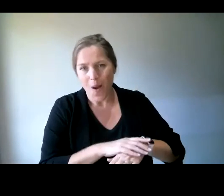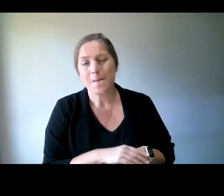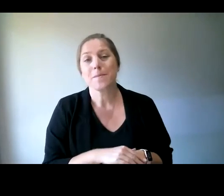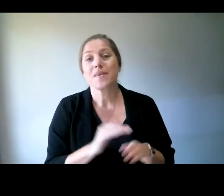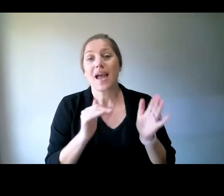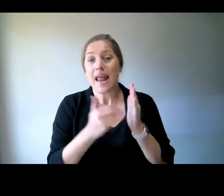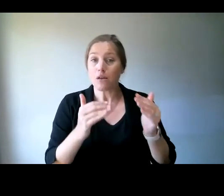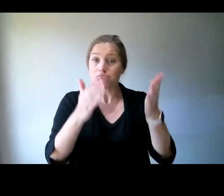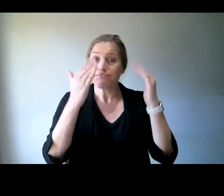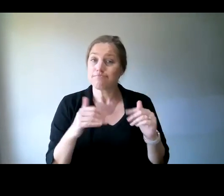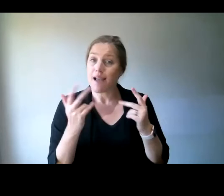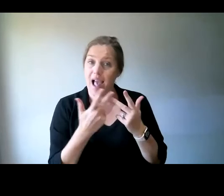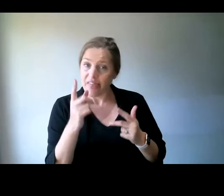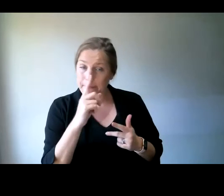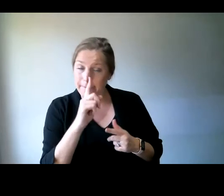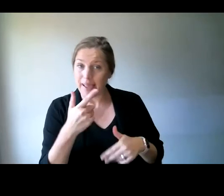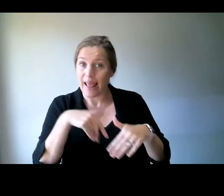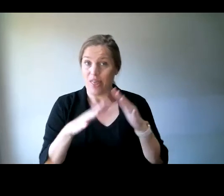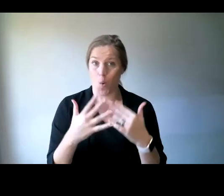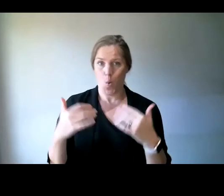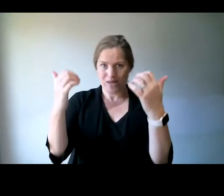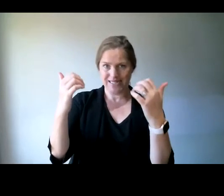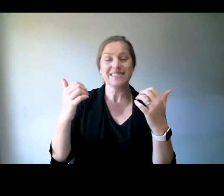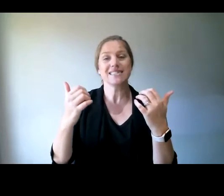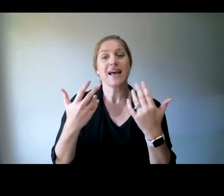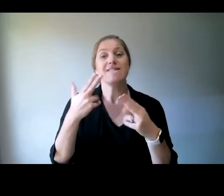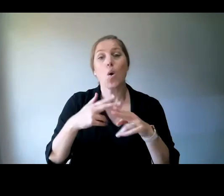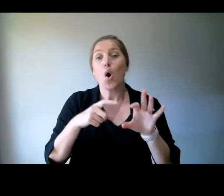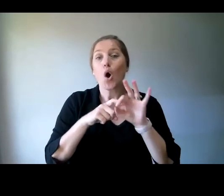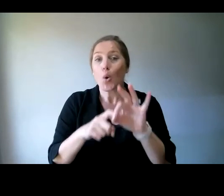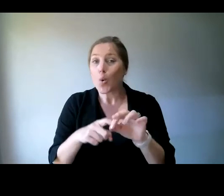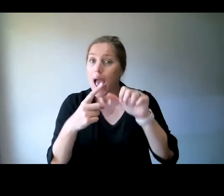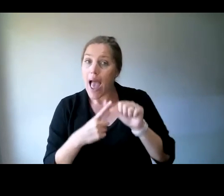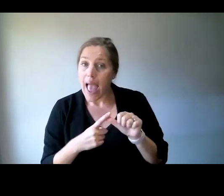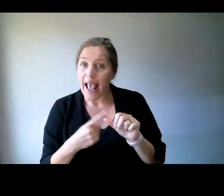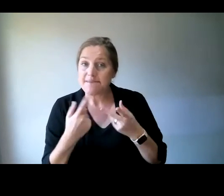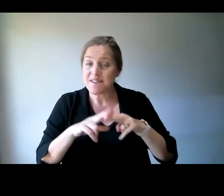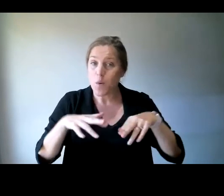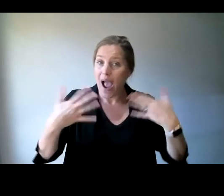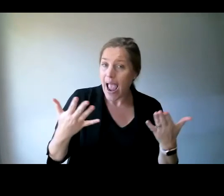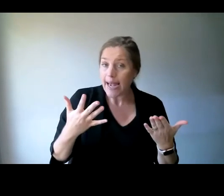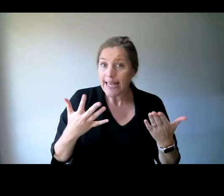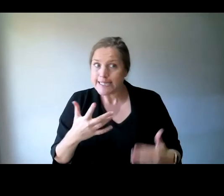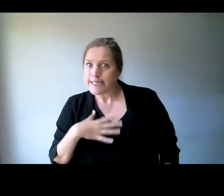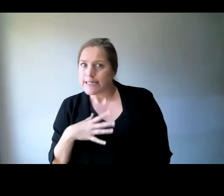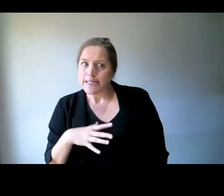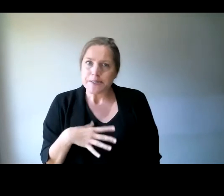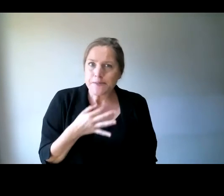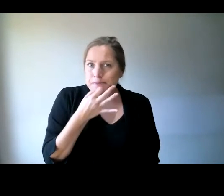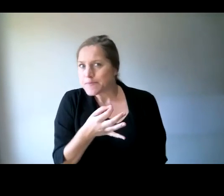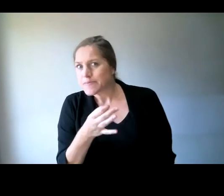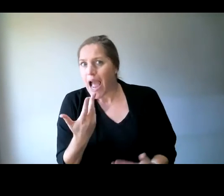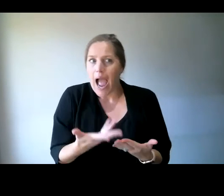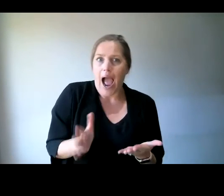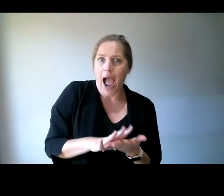which is our people in the audience for Q&A. And it's a chance to ask any burning questions you've got about the campaign and how to get